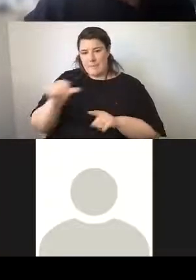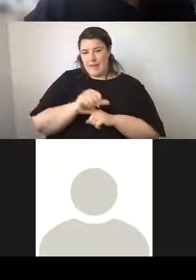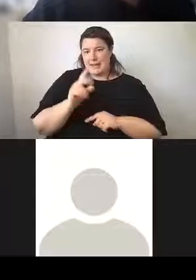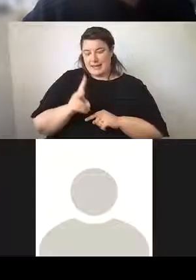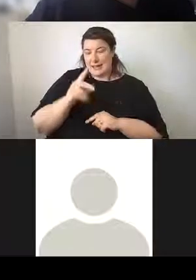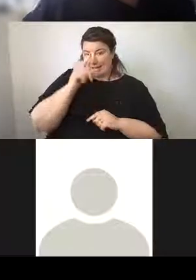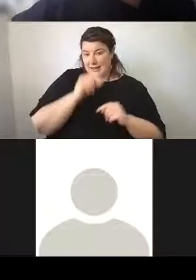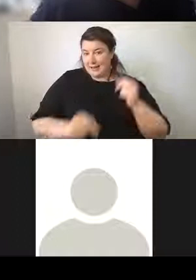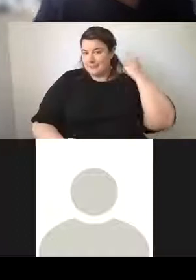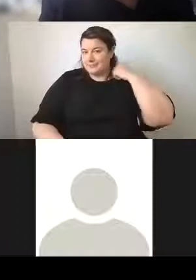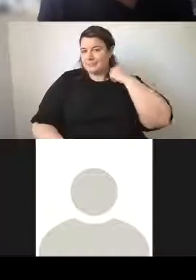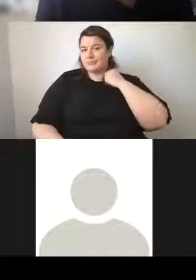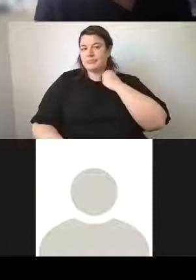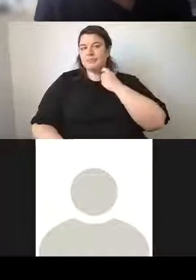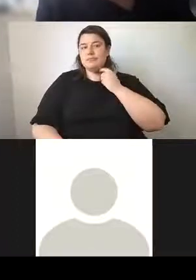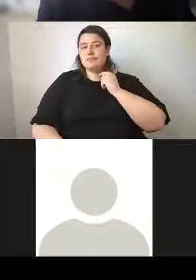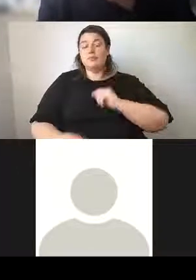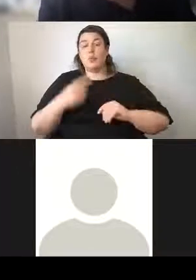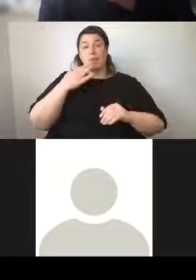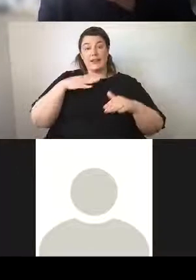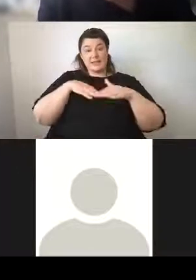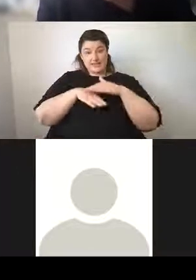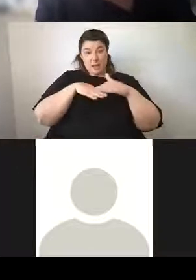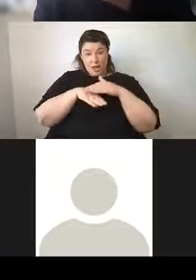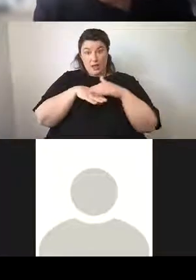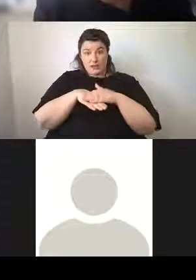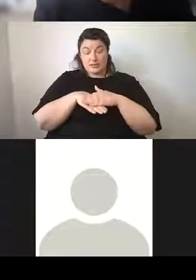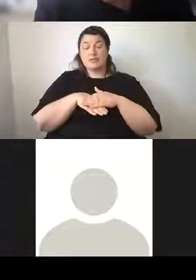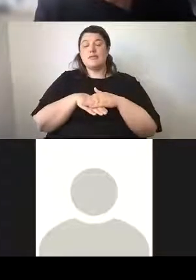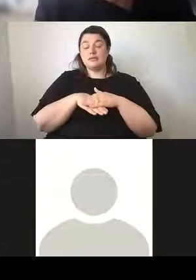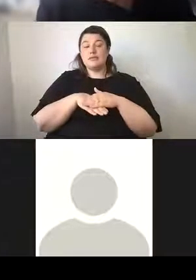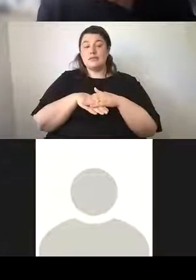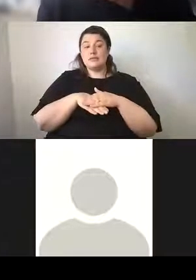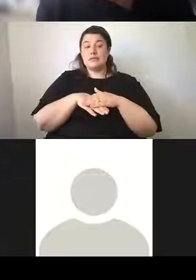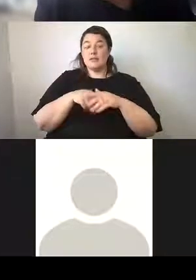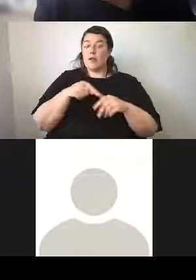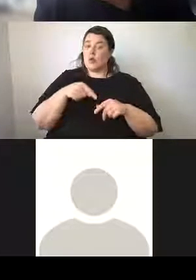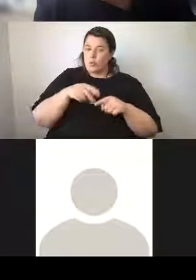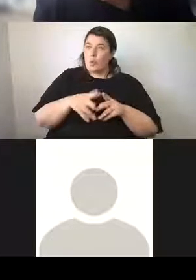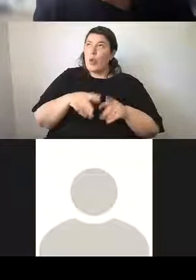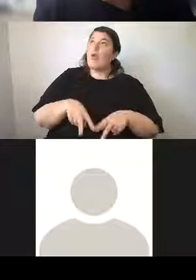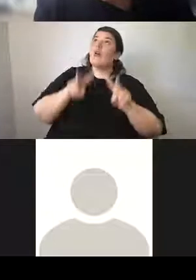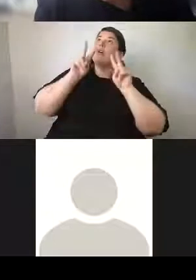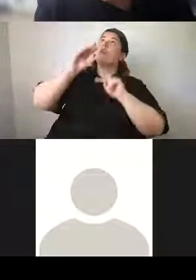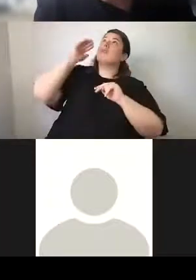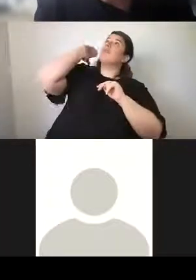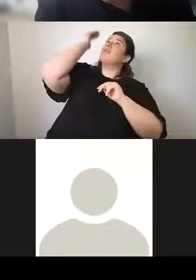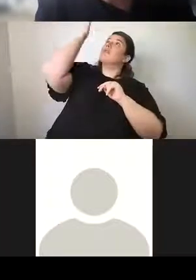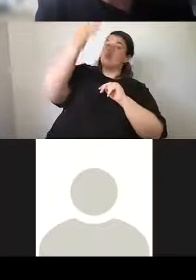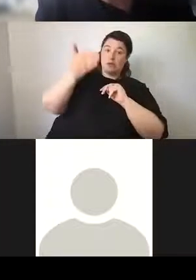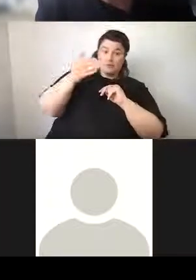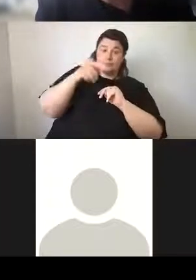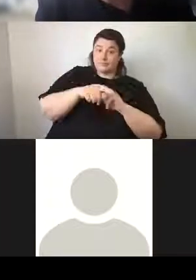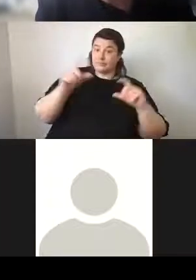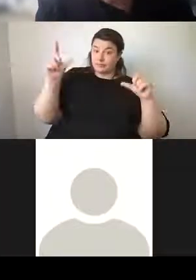When you're inside Sydney Town Hall, don't forget to look up there either. These photographs have been taken